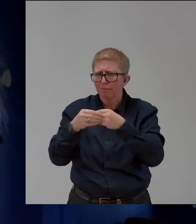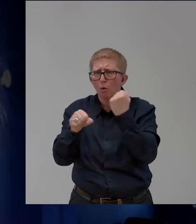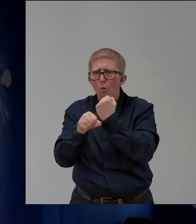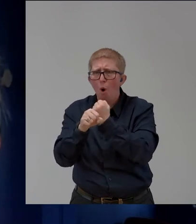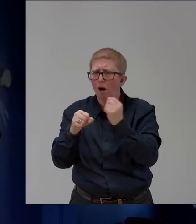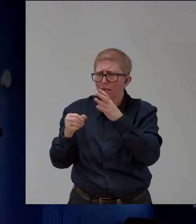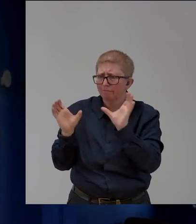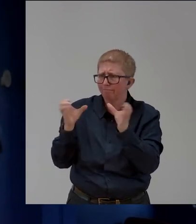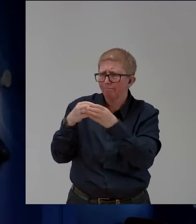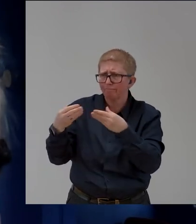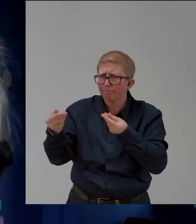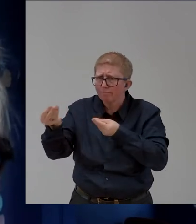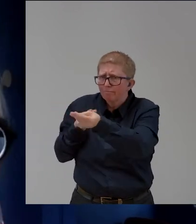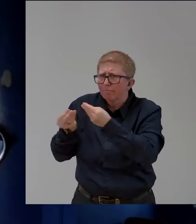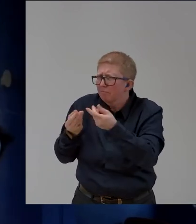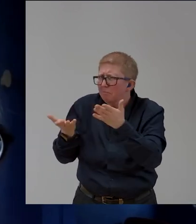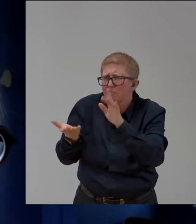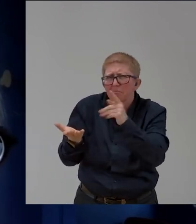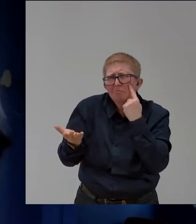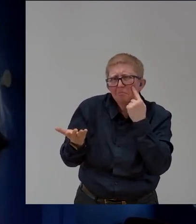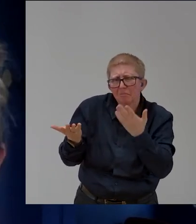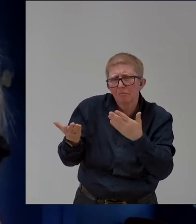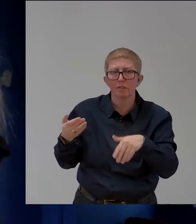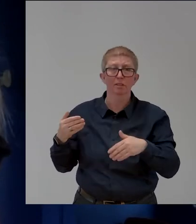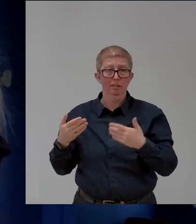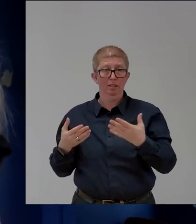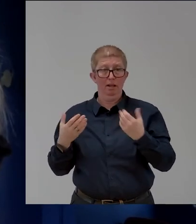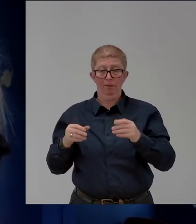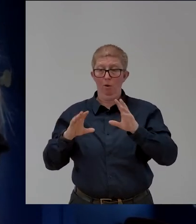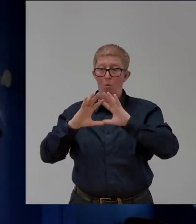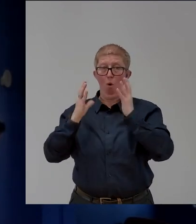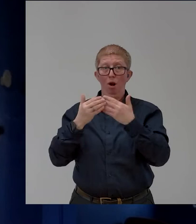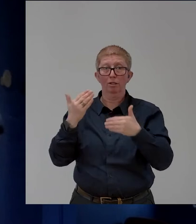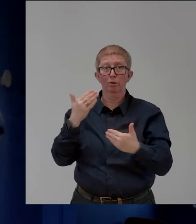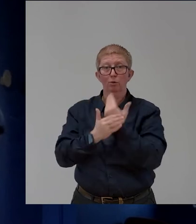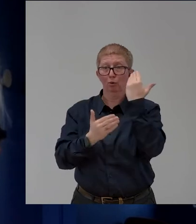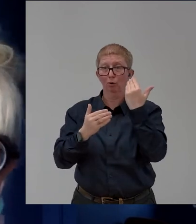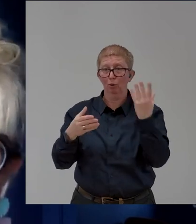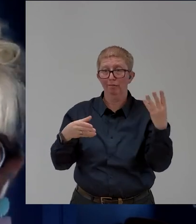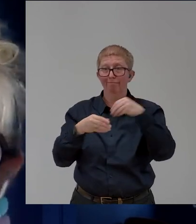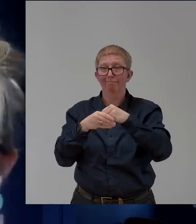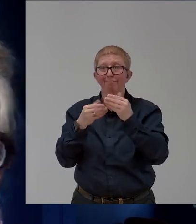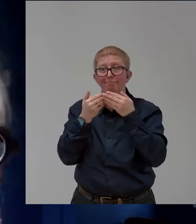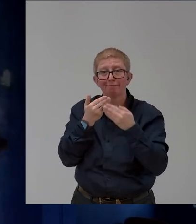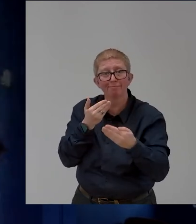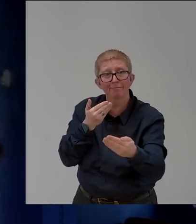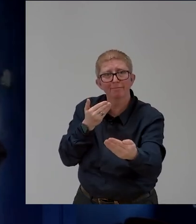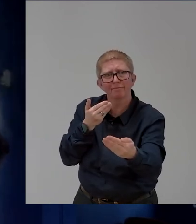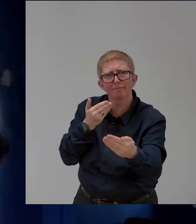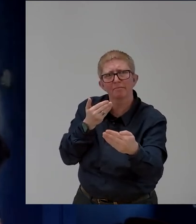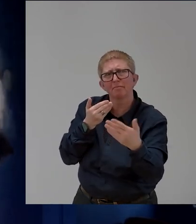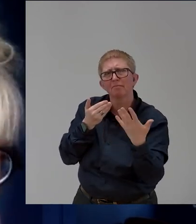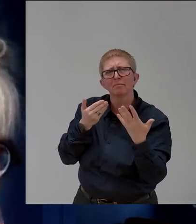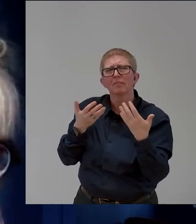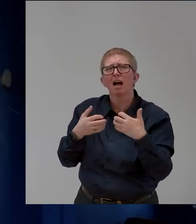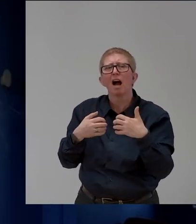into this new world, how we do that, multi-stakeholder and trying to balance the individual needs against